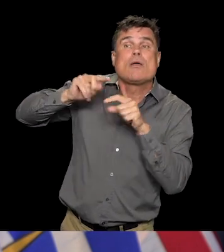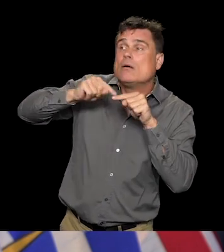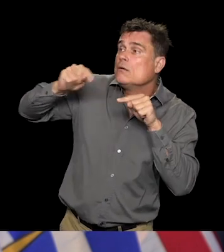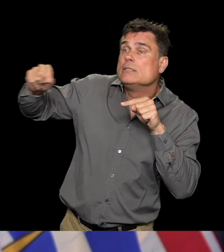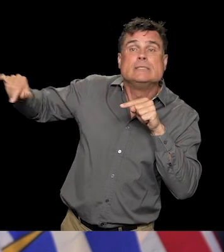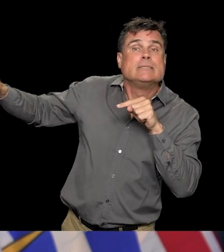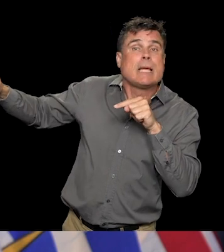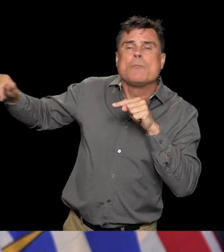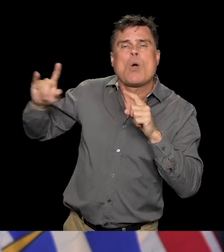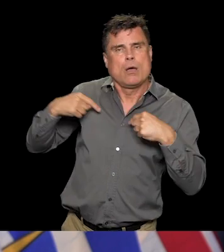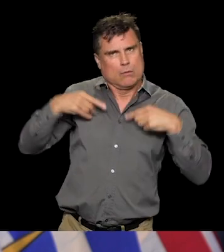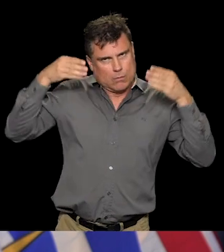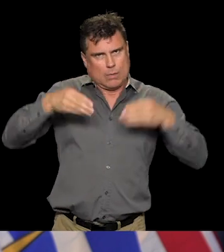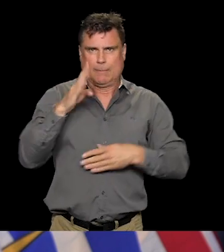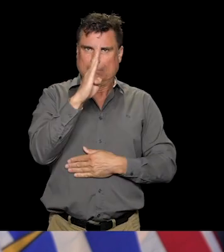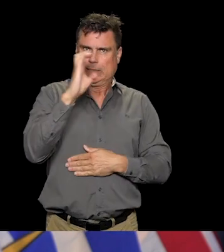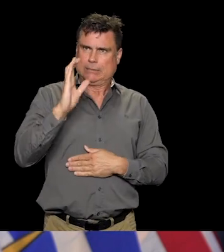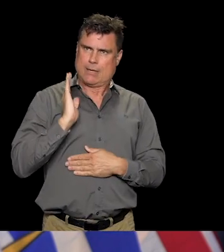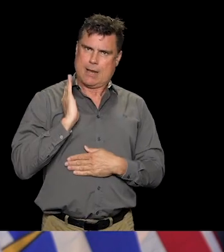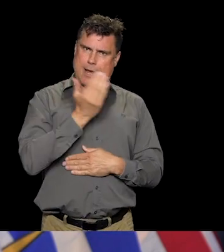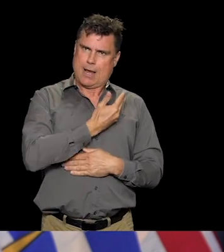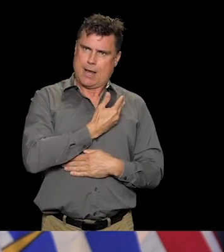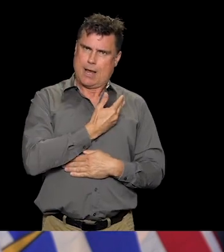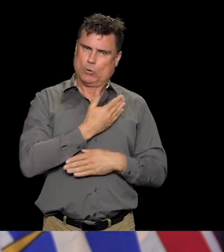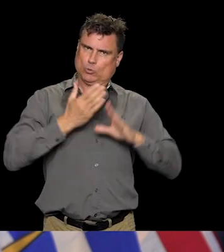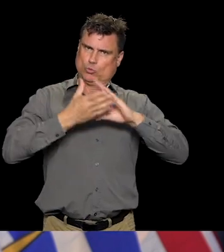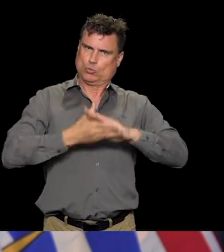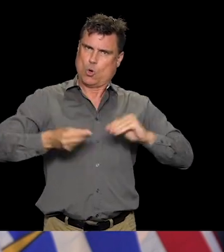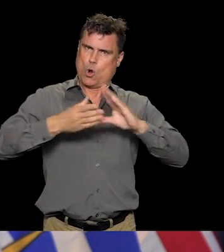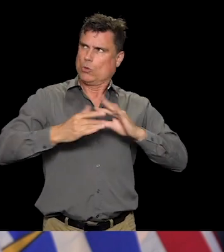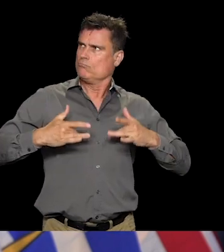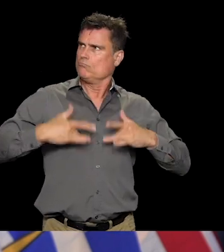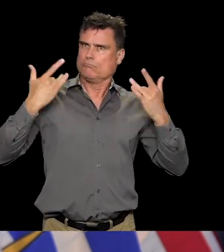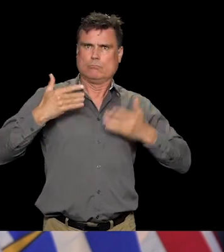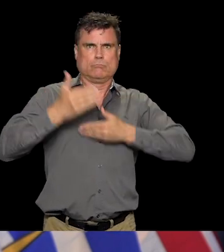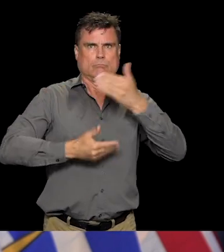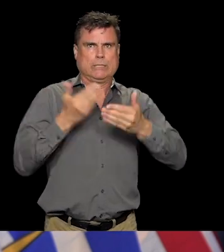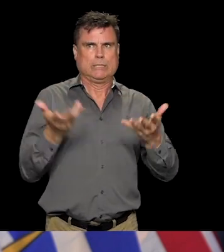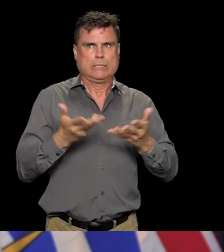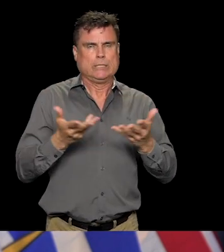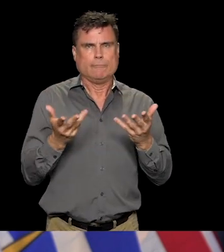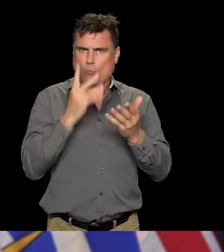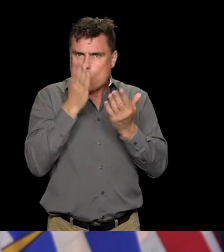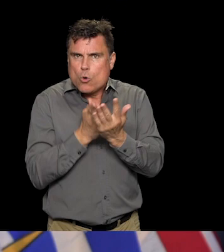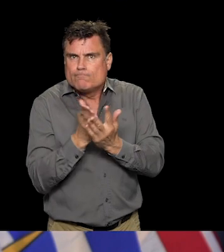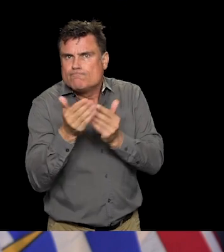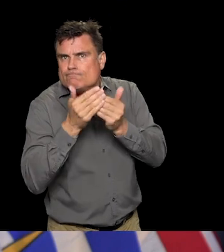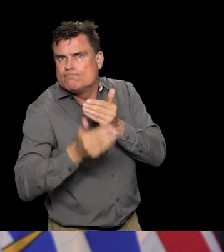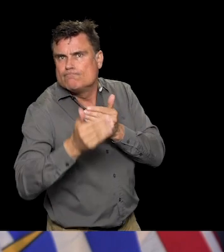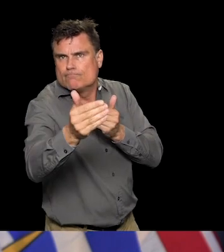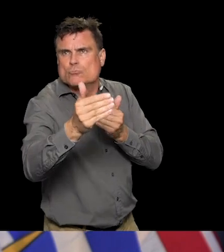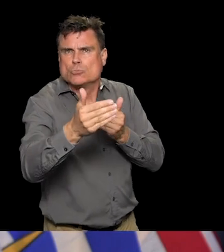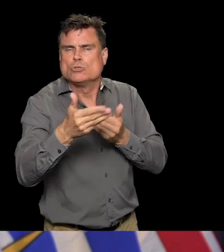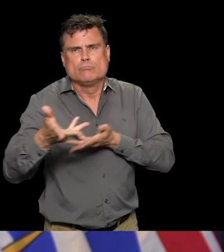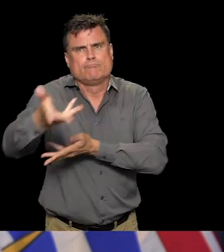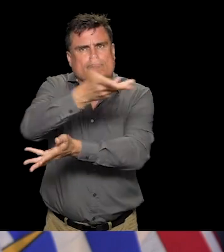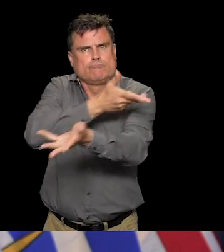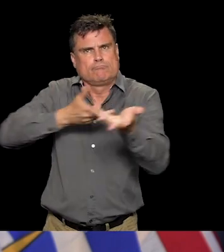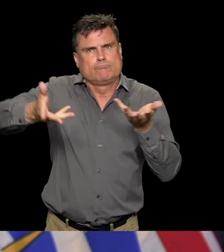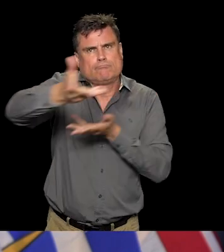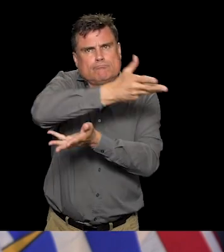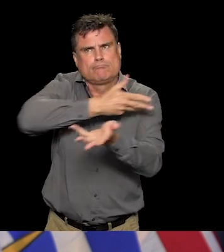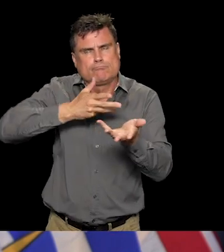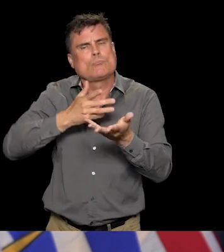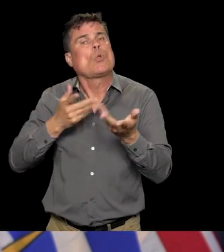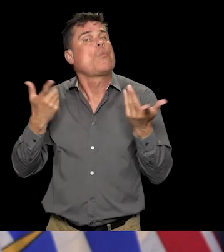communities safe are shared amongst us all. We can protect our families, our communities, and our province by protecting each